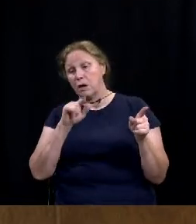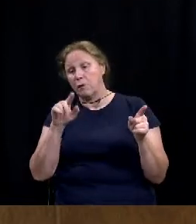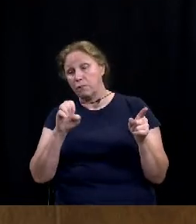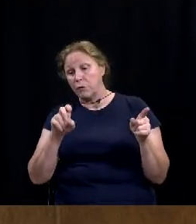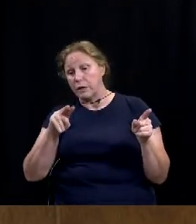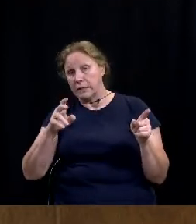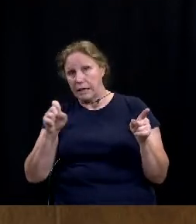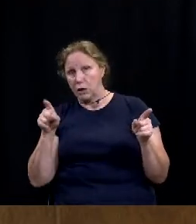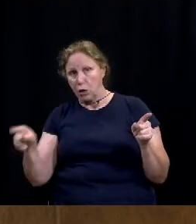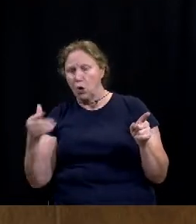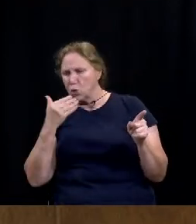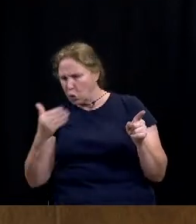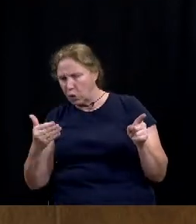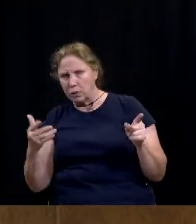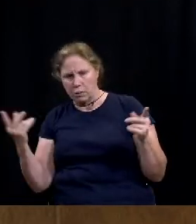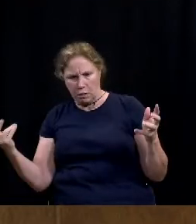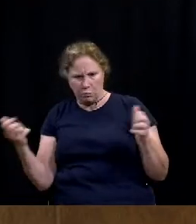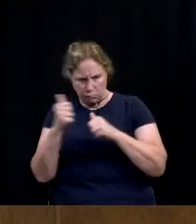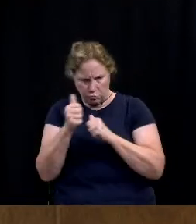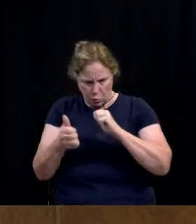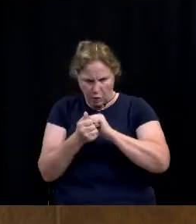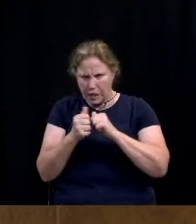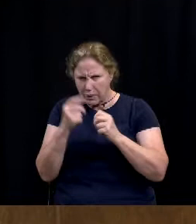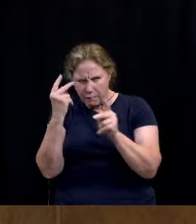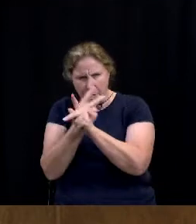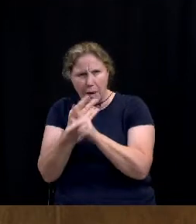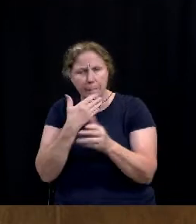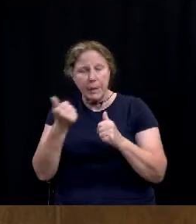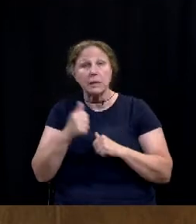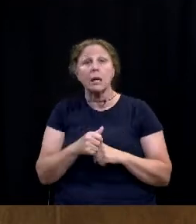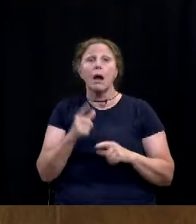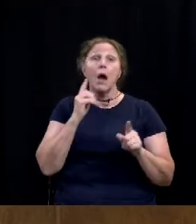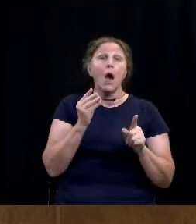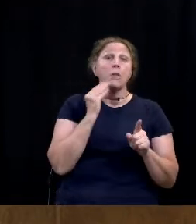in figuring out how to work this. On the residential side,